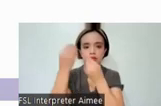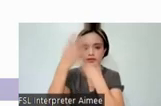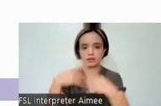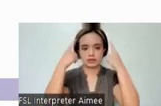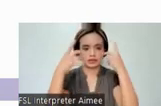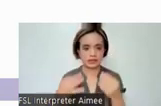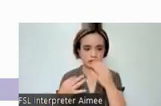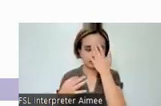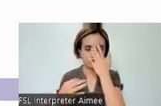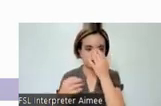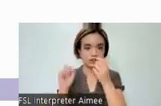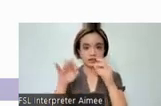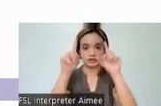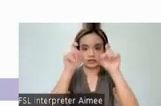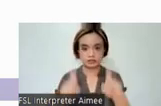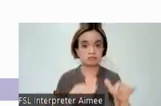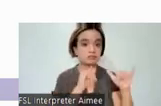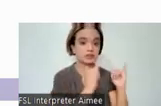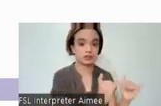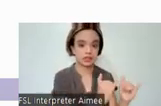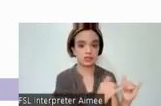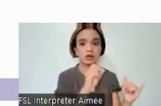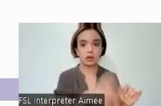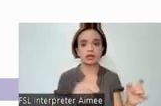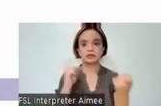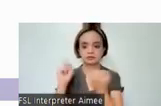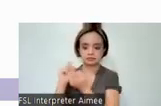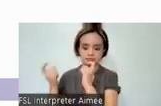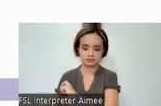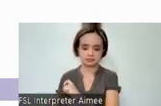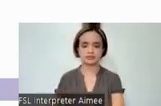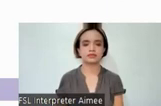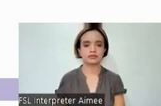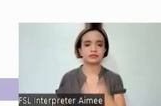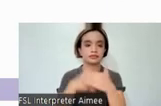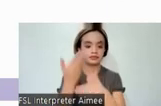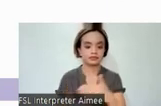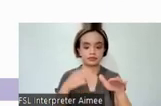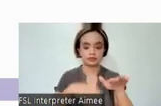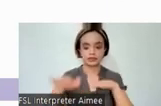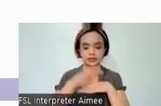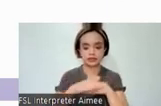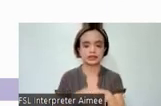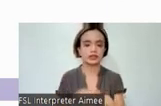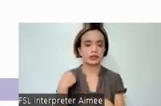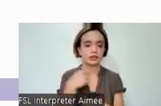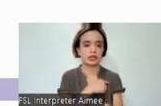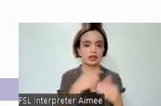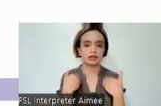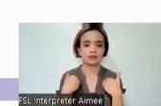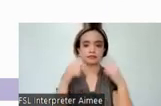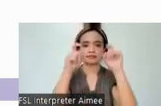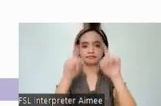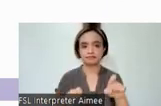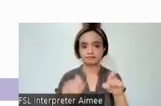a particular test item was retained or further revised. Following this step, we then ranked the test items in order of